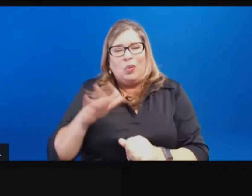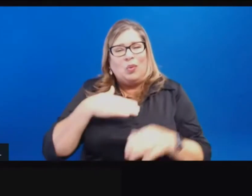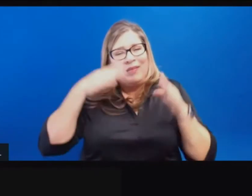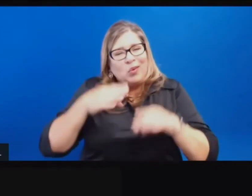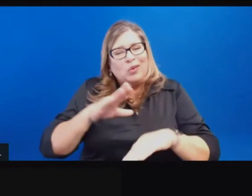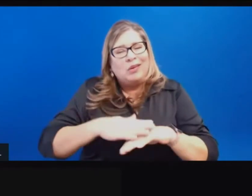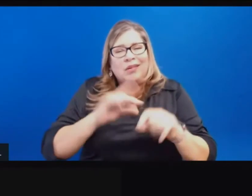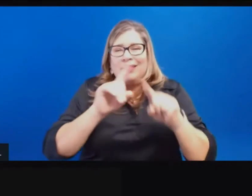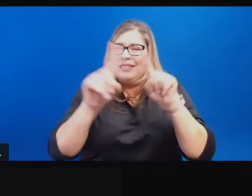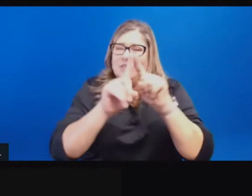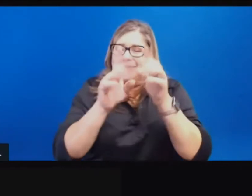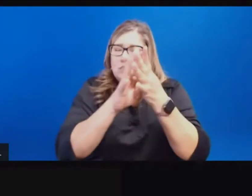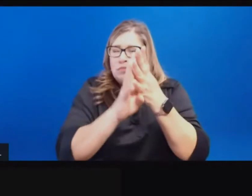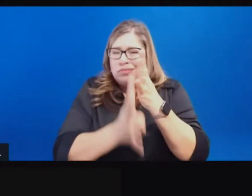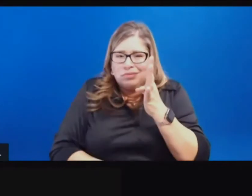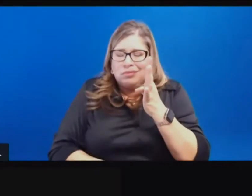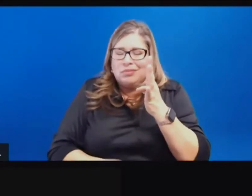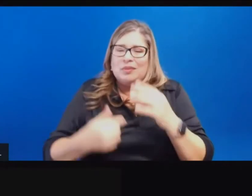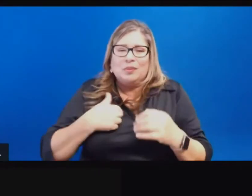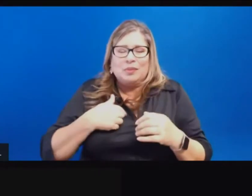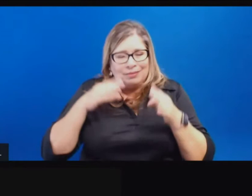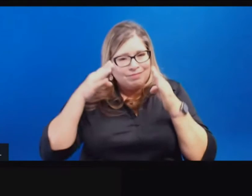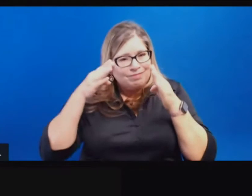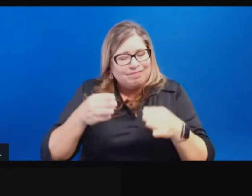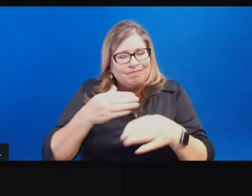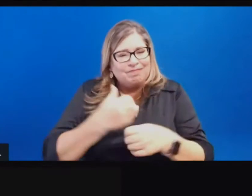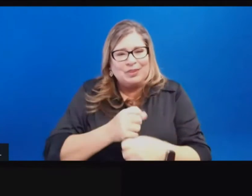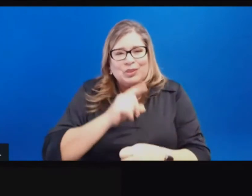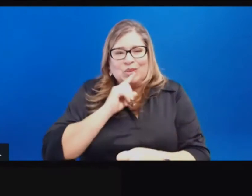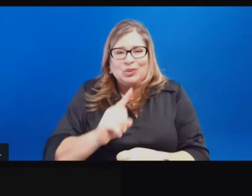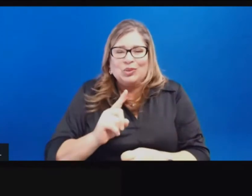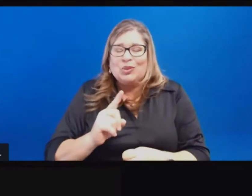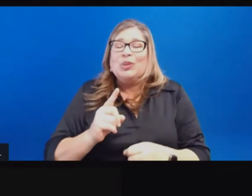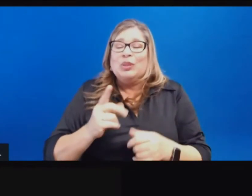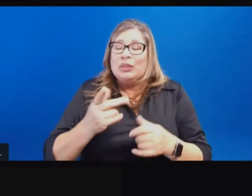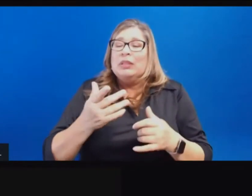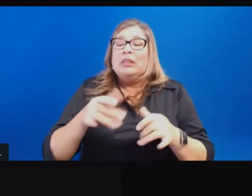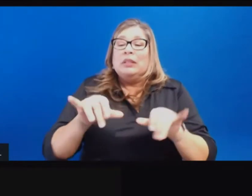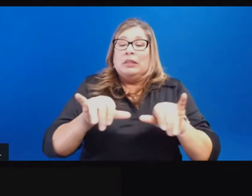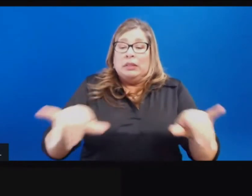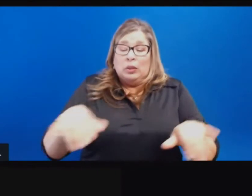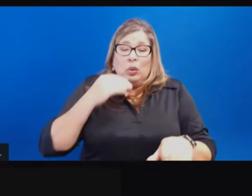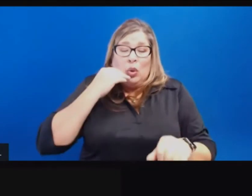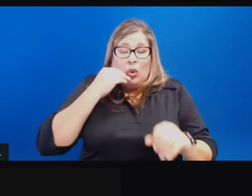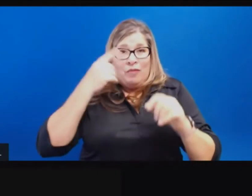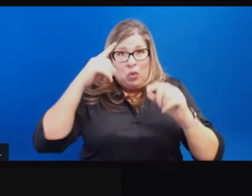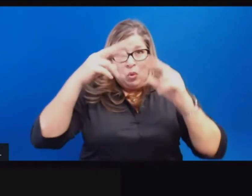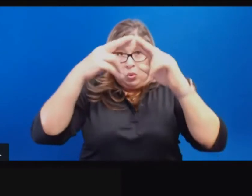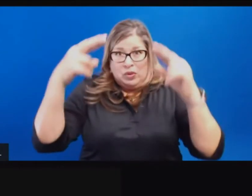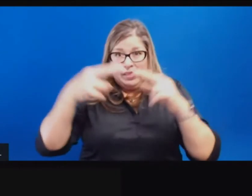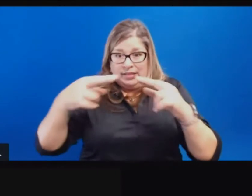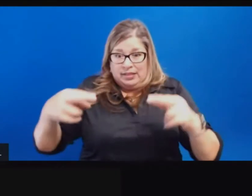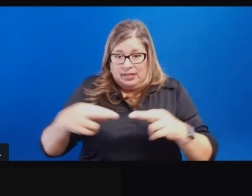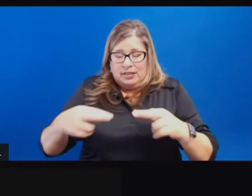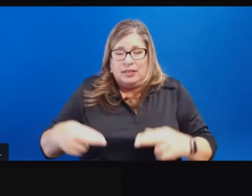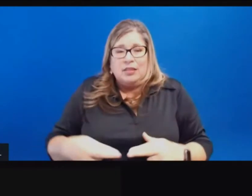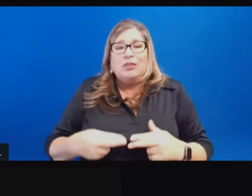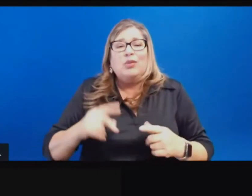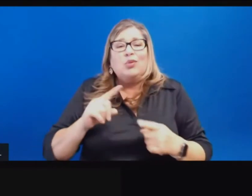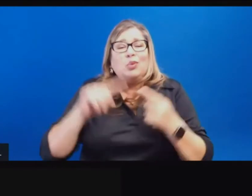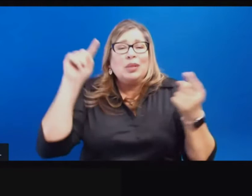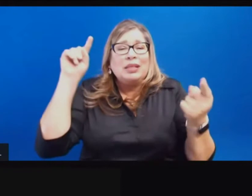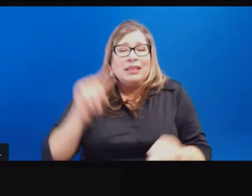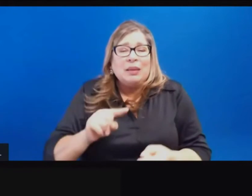So we were really targeting getting a stay at home order, a regional stay at home order, that minimized mixing,